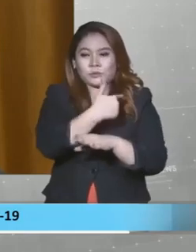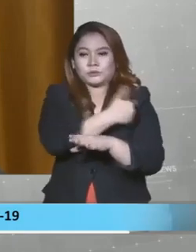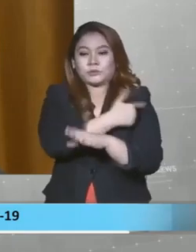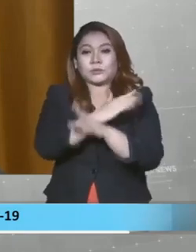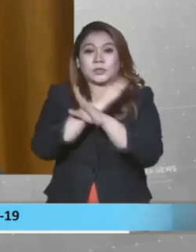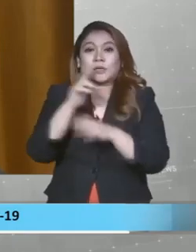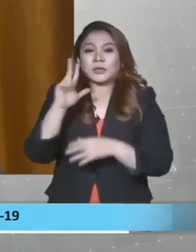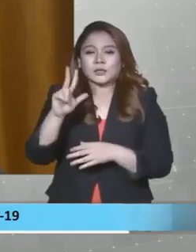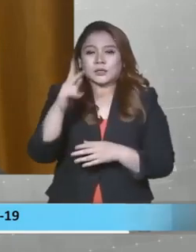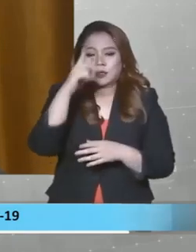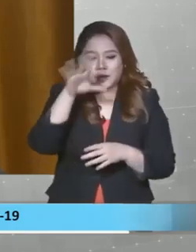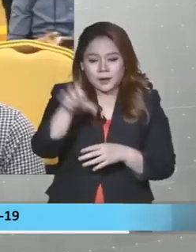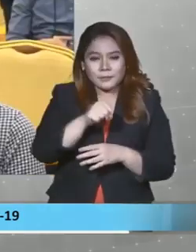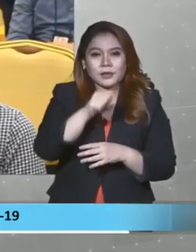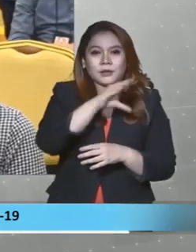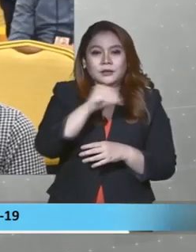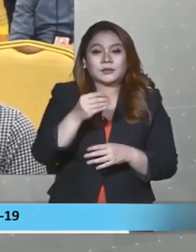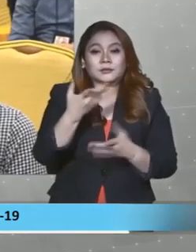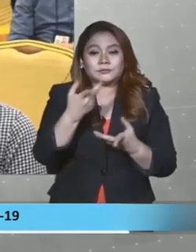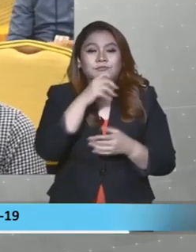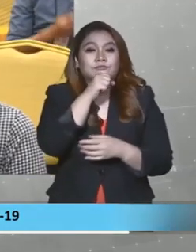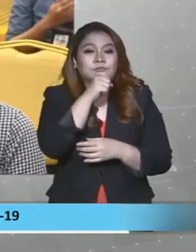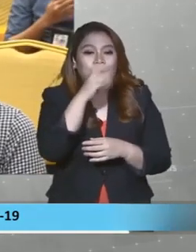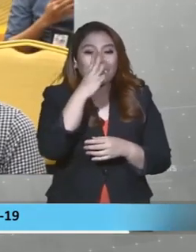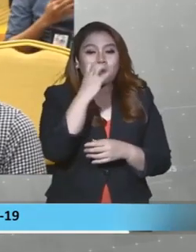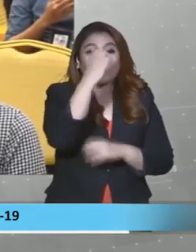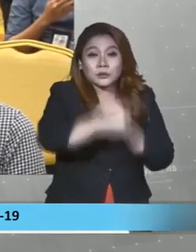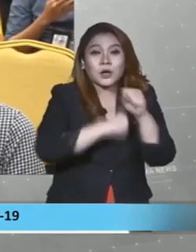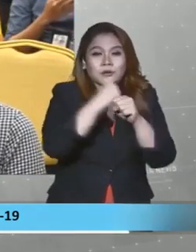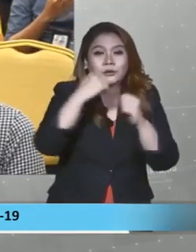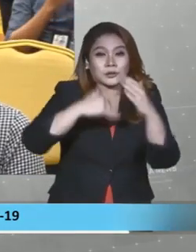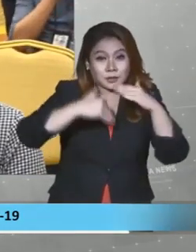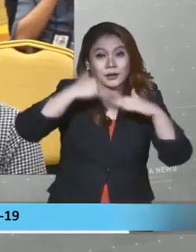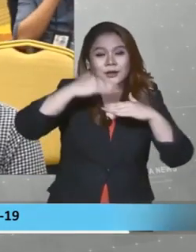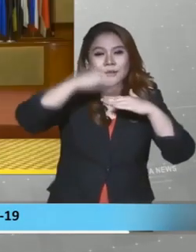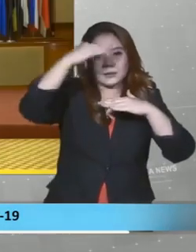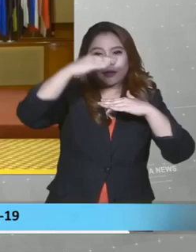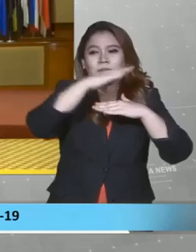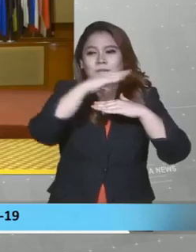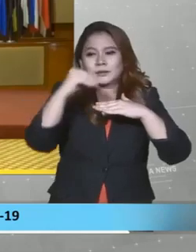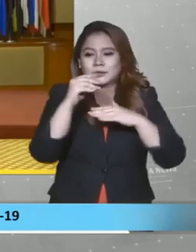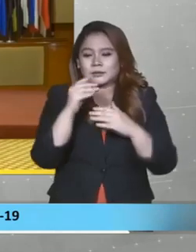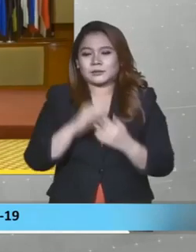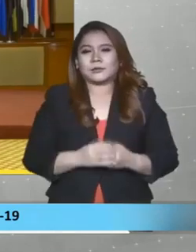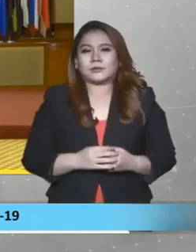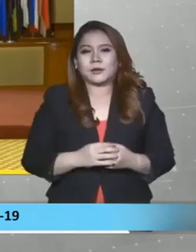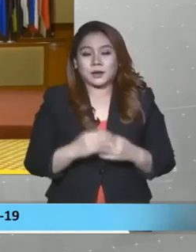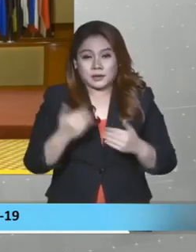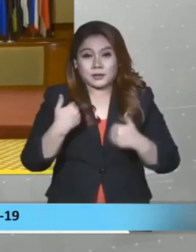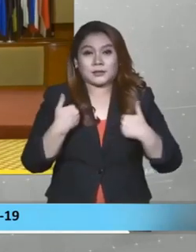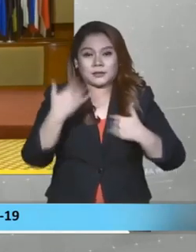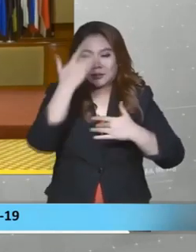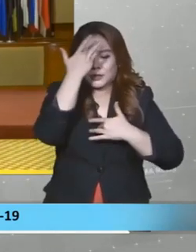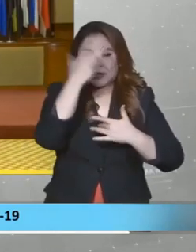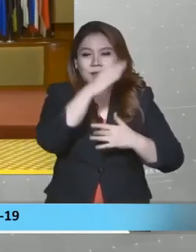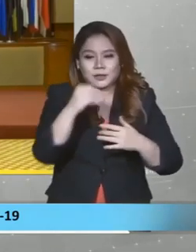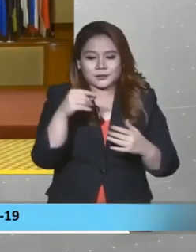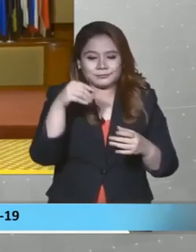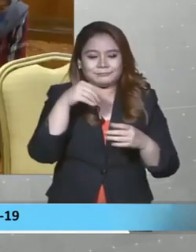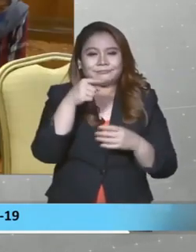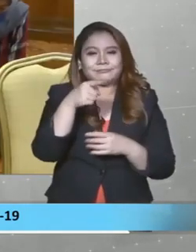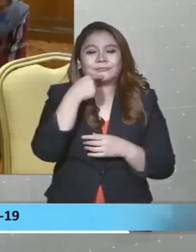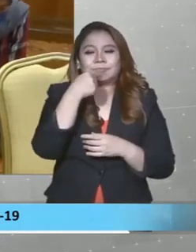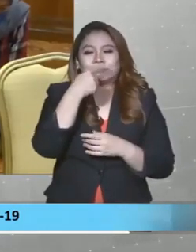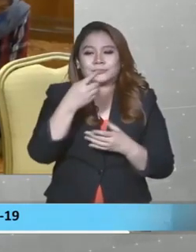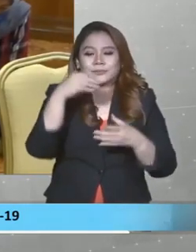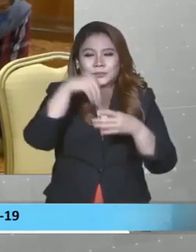mengambilnya, terutama mereka berusia 40 tahun ke atas dan individu dengan komorbid. Beliau berkata demikian pada Majlis Penyerahan